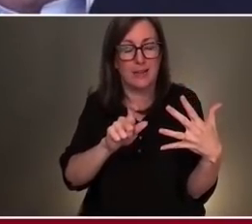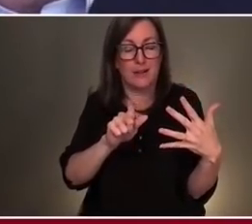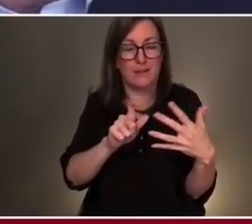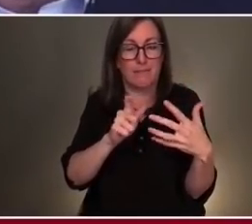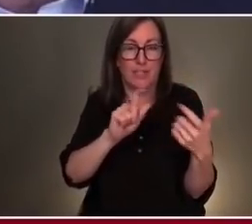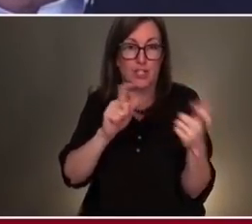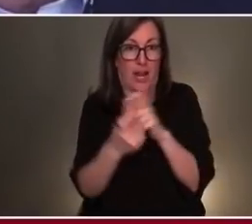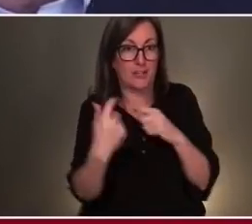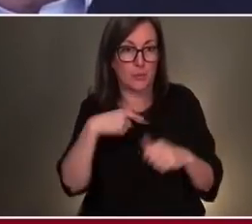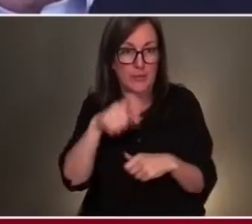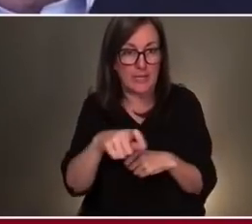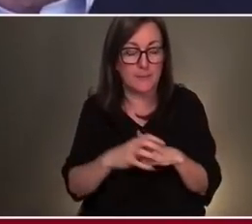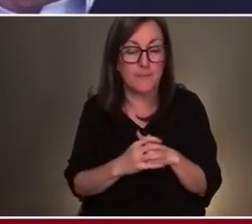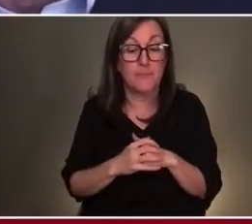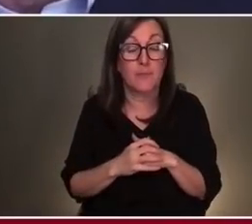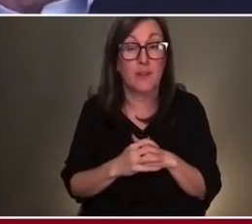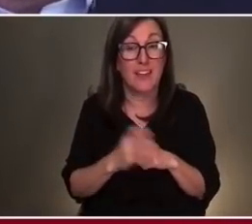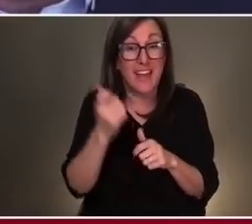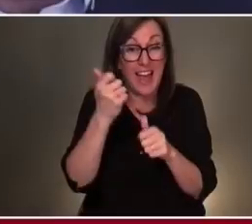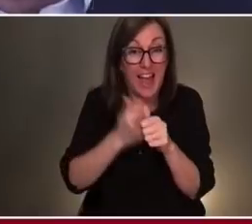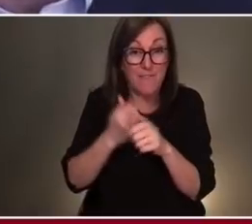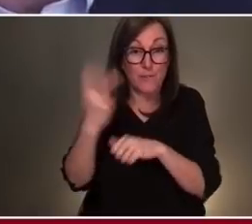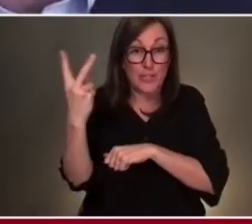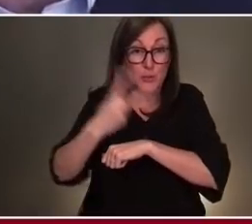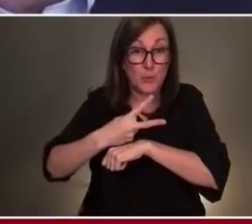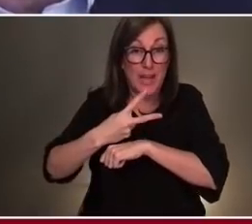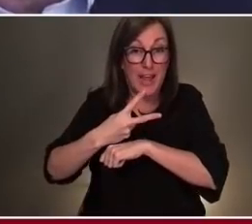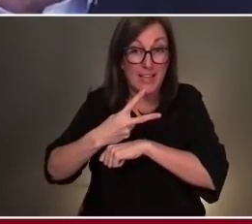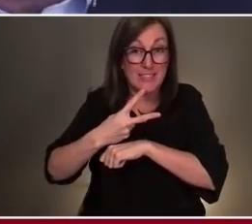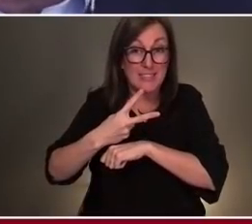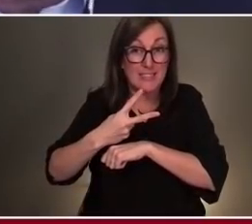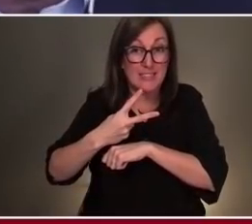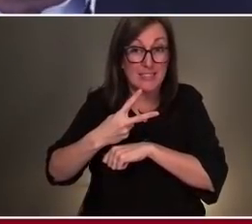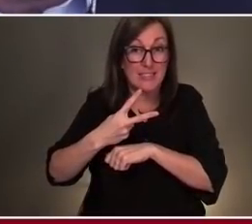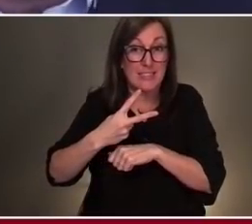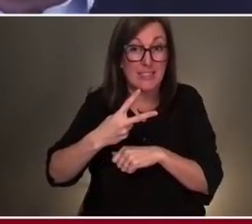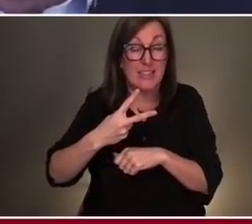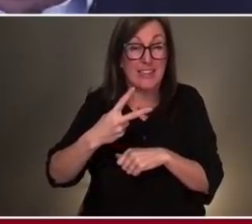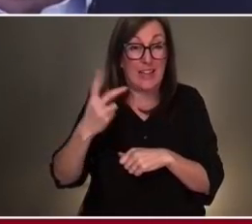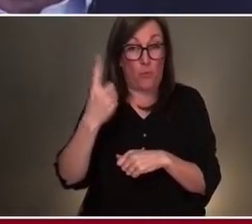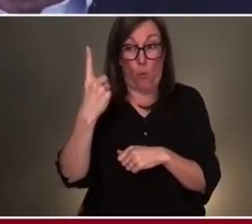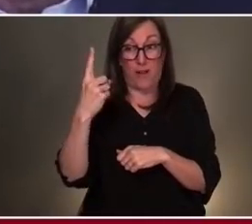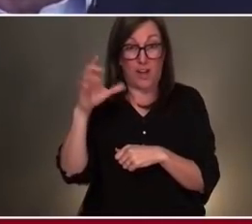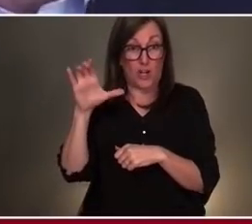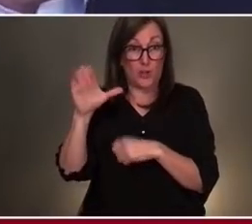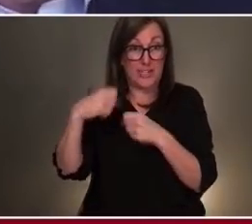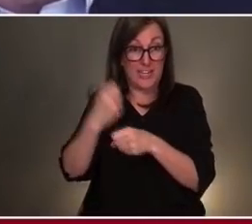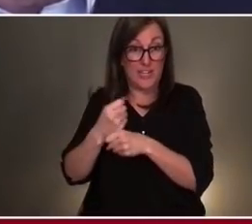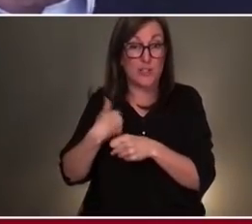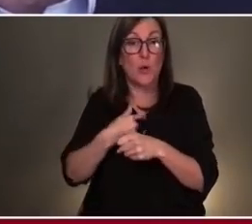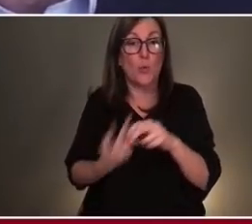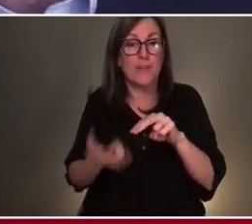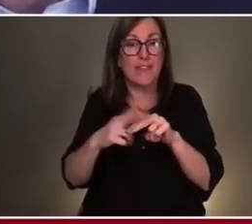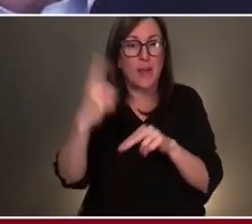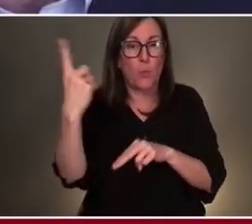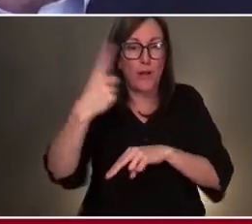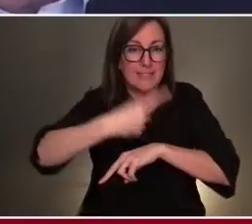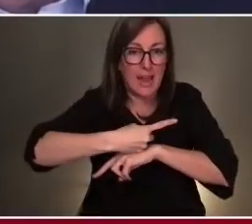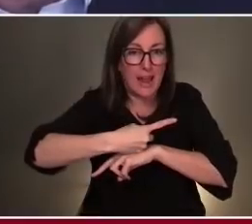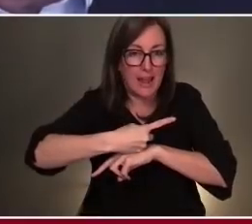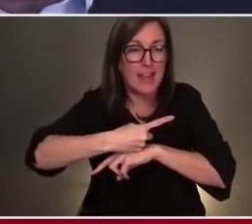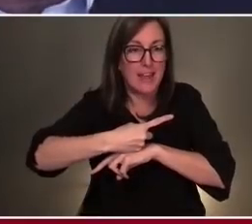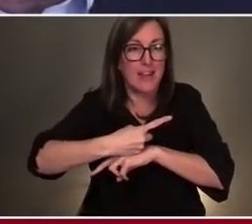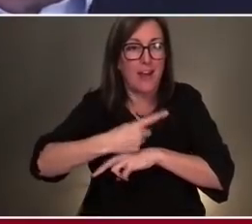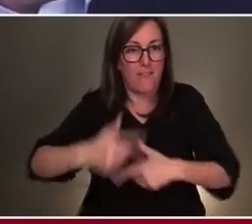that for every two days we've lived in the last century, we've gained a day of life expectancy. Think about that. Going back 80,000